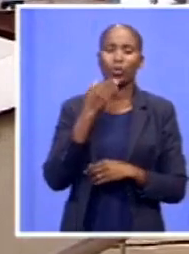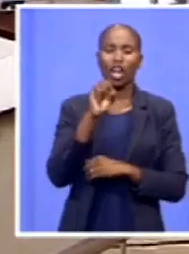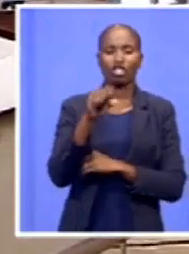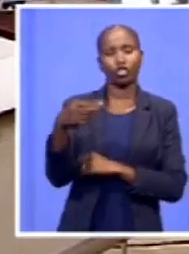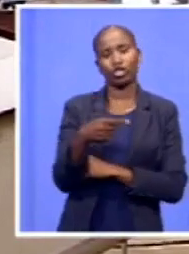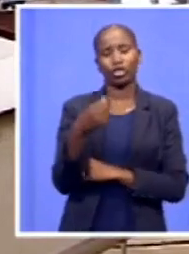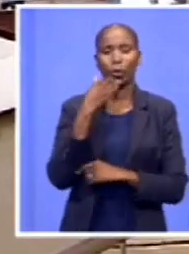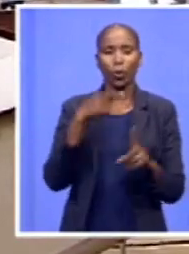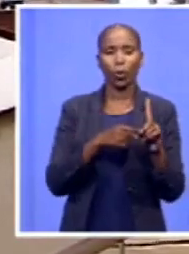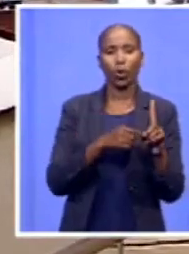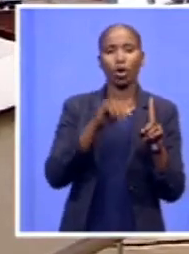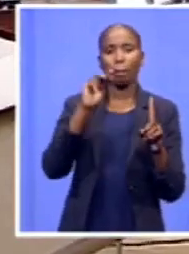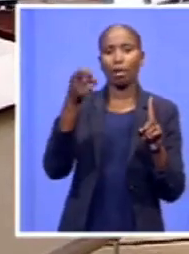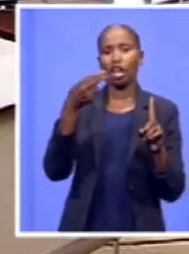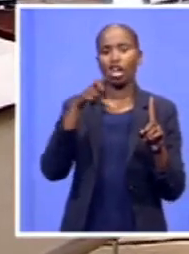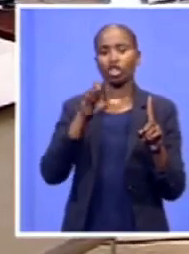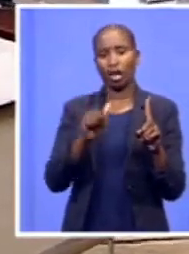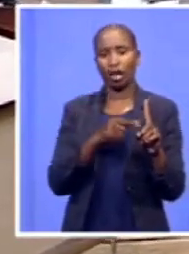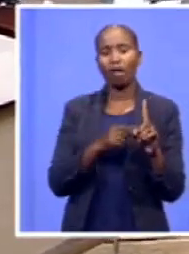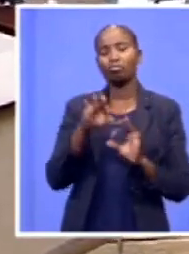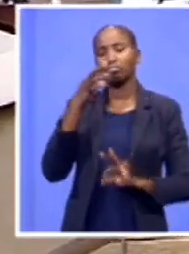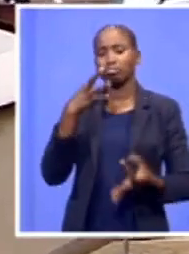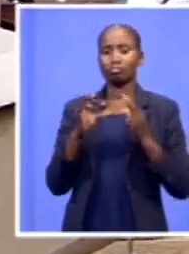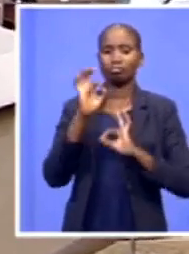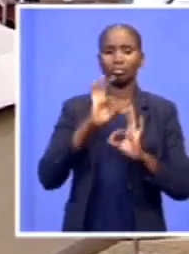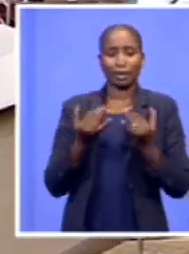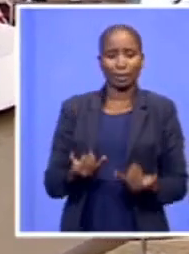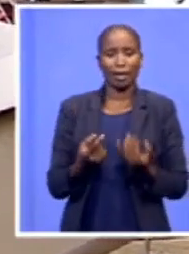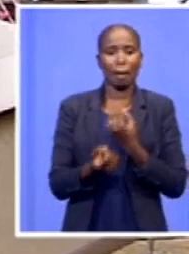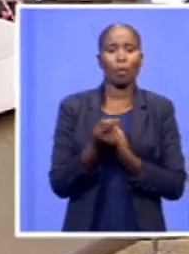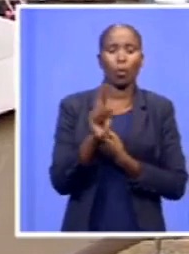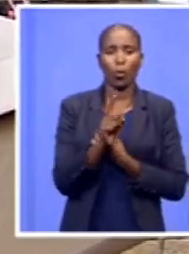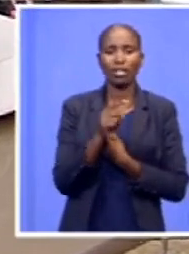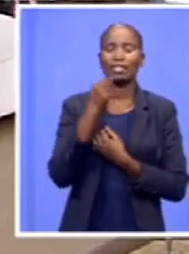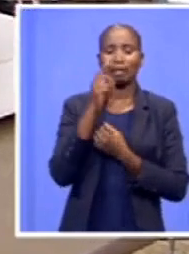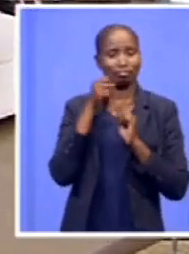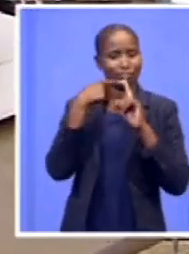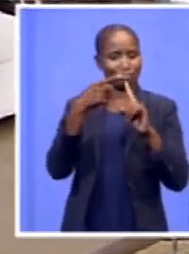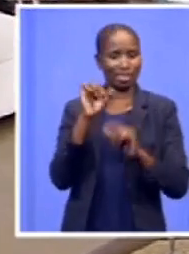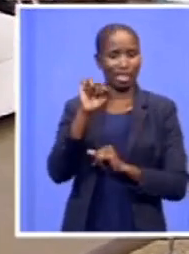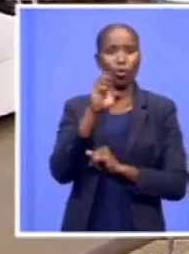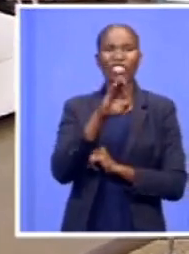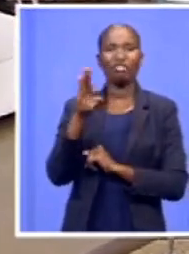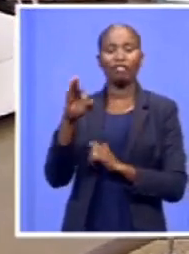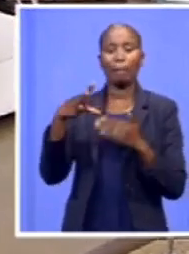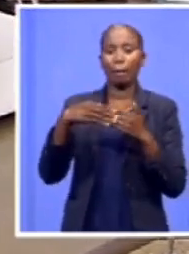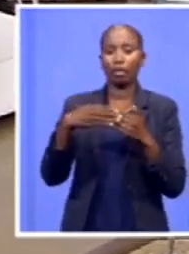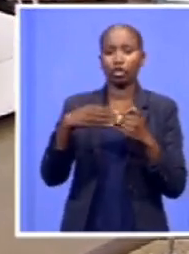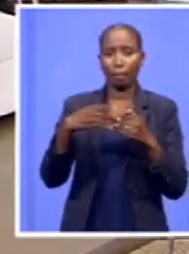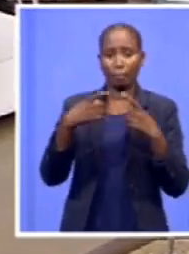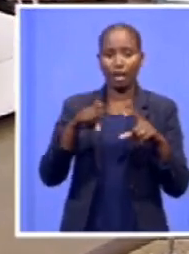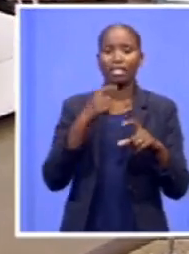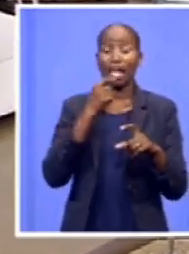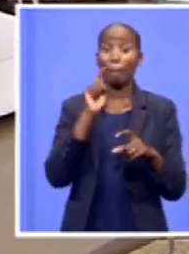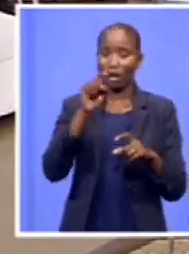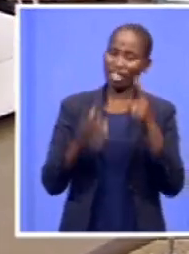today's events, also saying that their target for the EFF membership should be one million this year. Also outlining